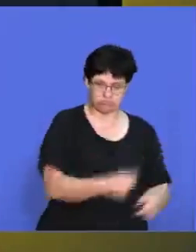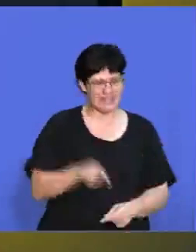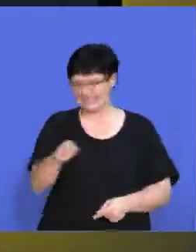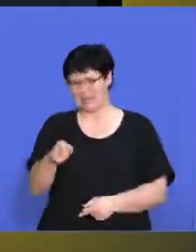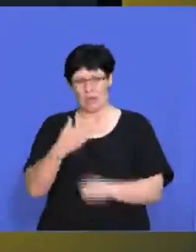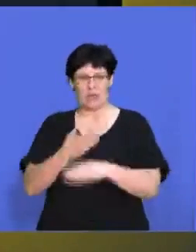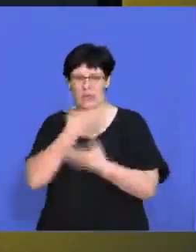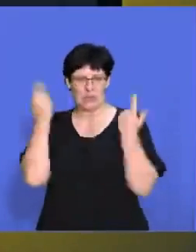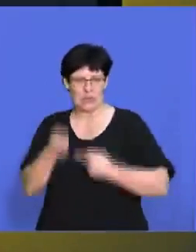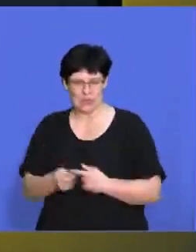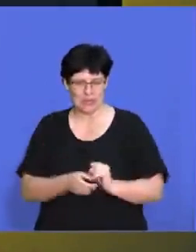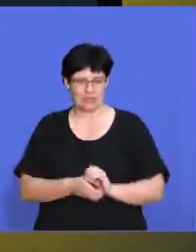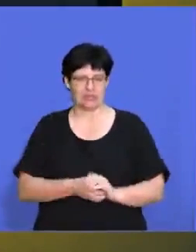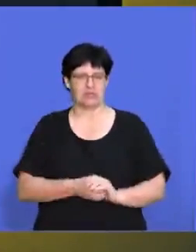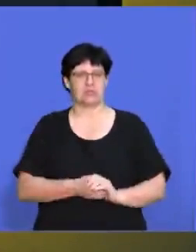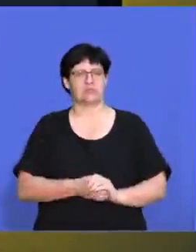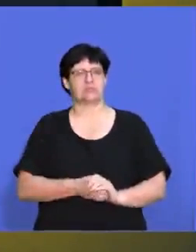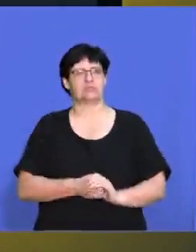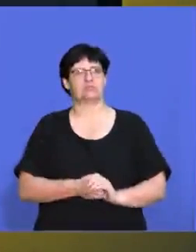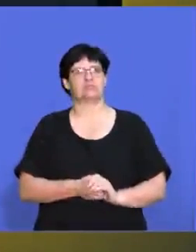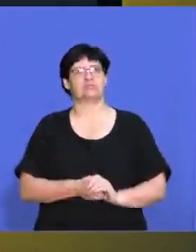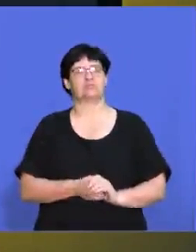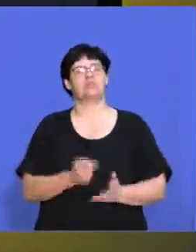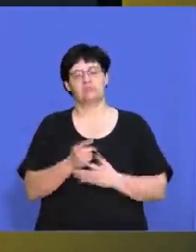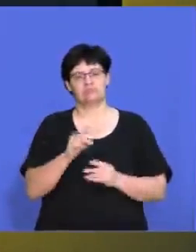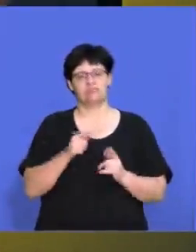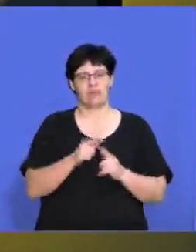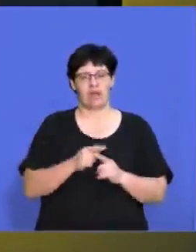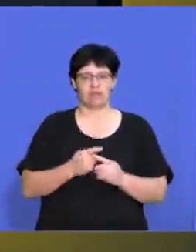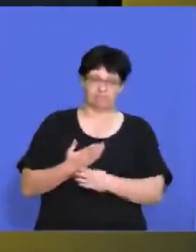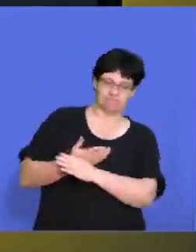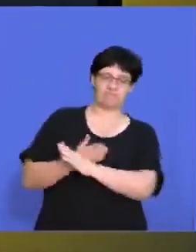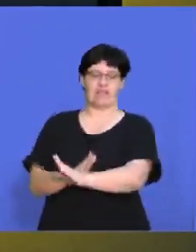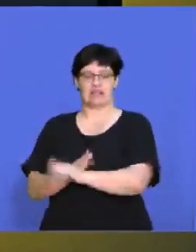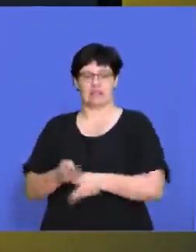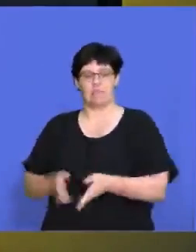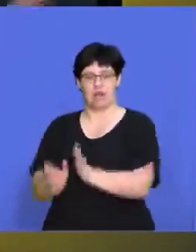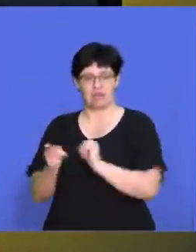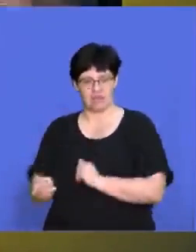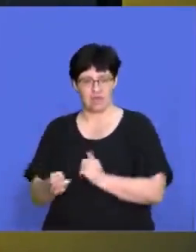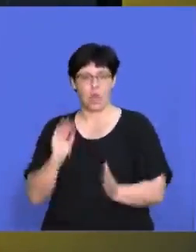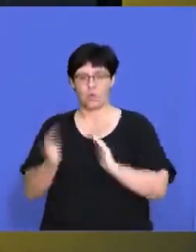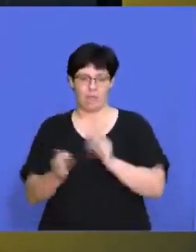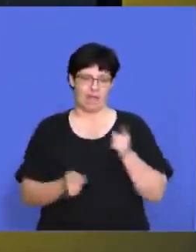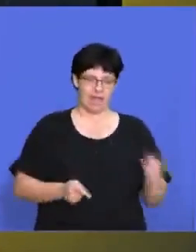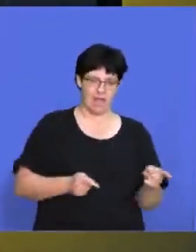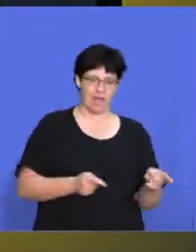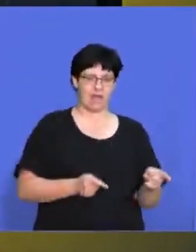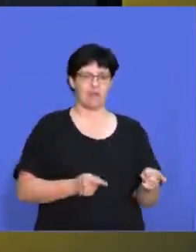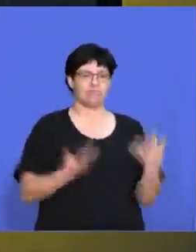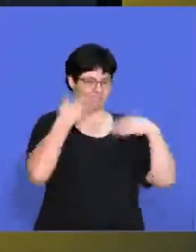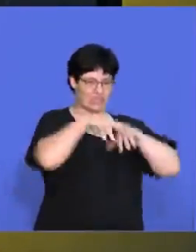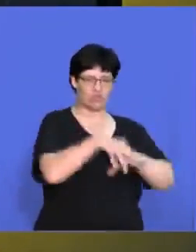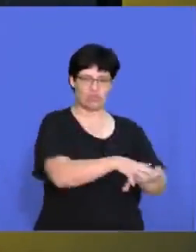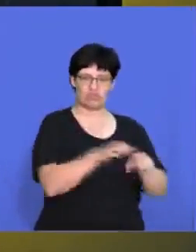us? What, what isn't working for us? What happens if, uh, if we go down the defensive, uh, path compared to,